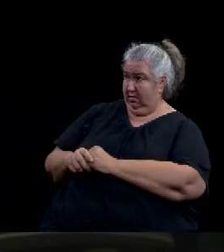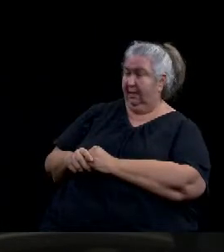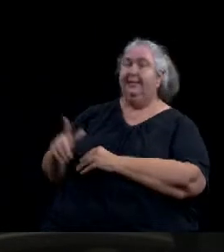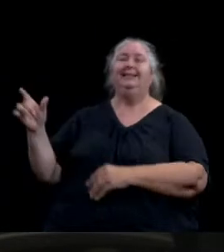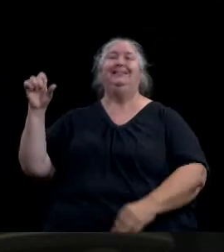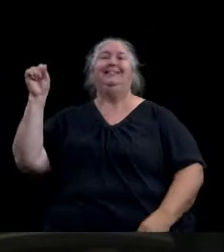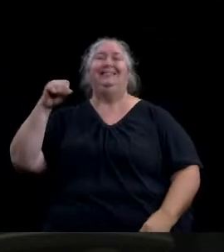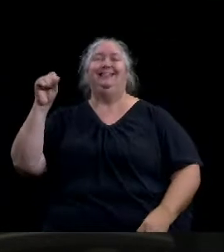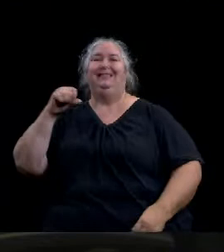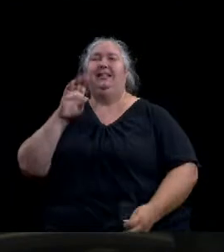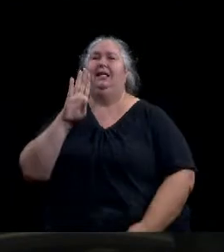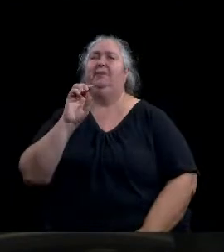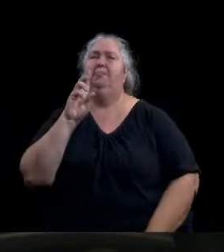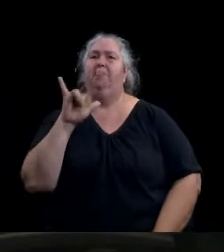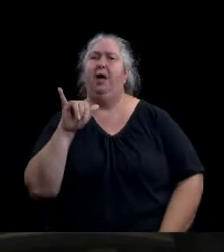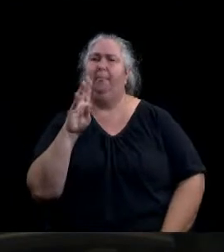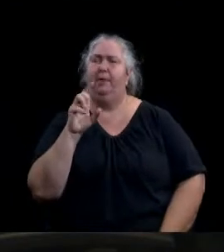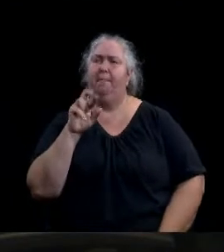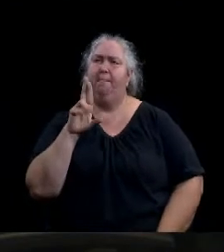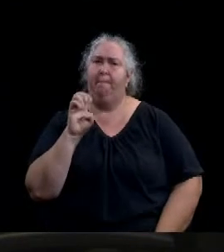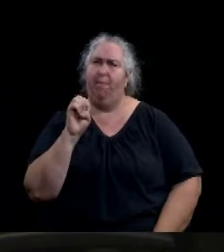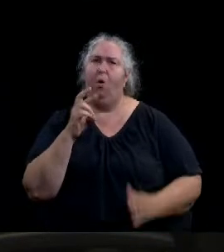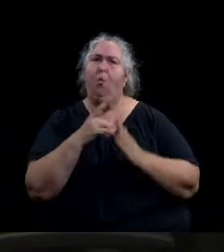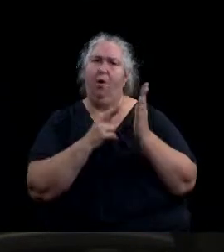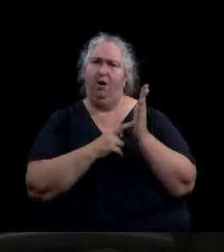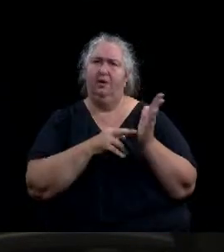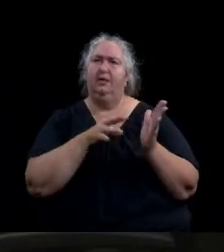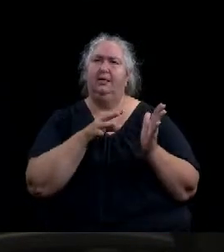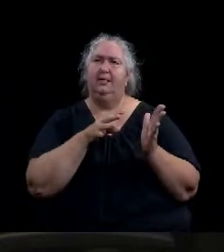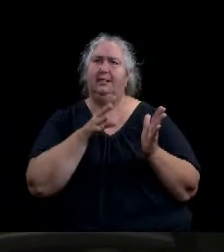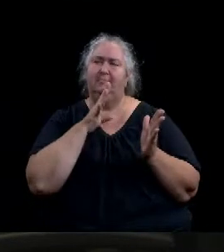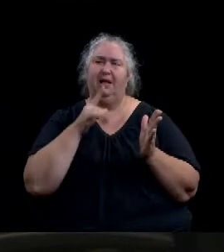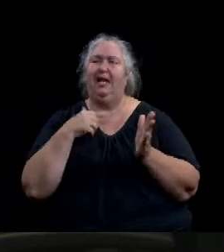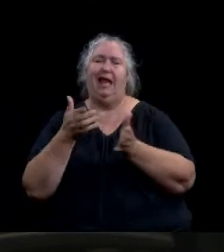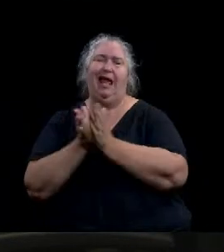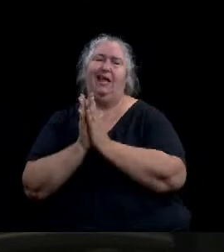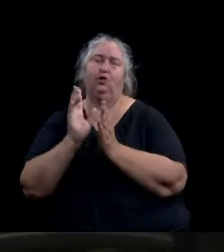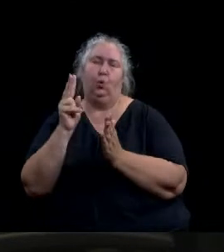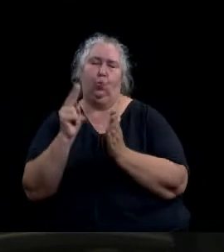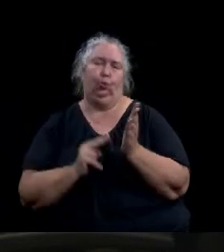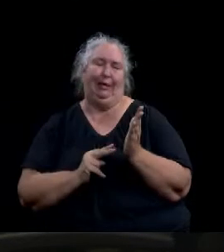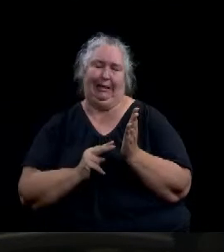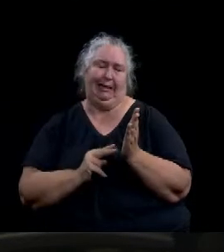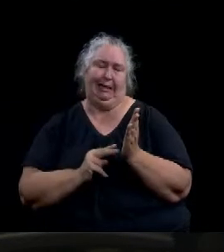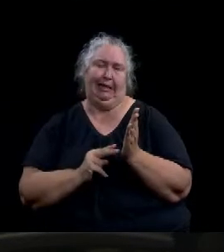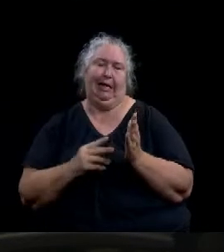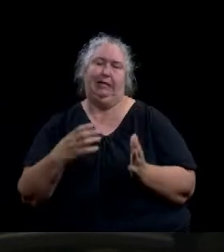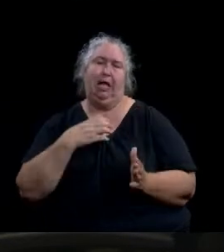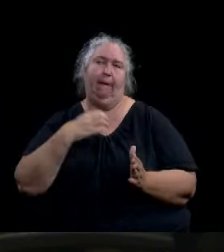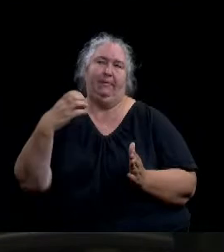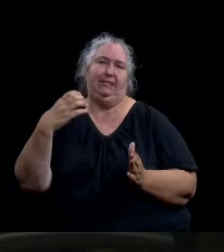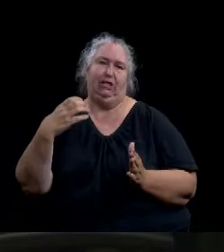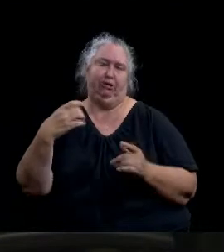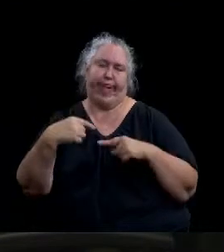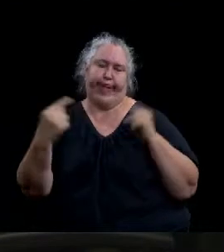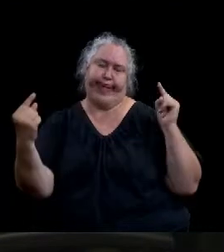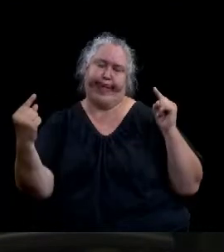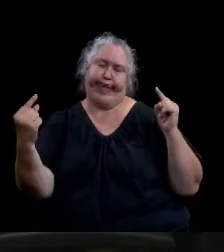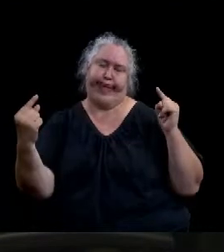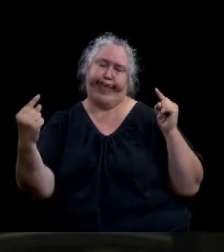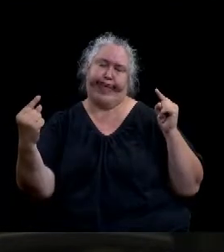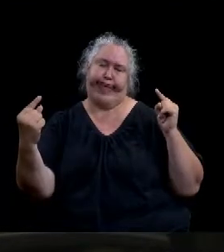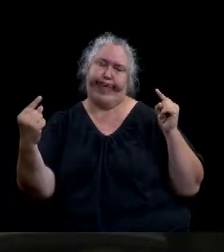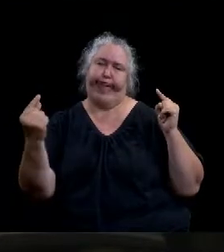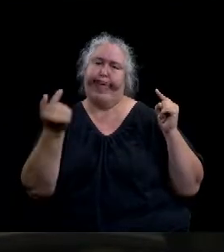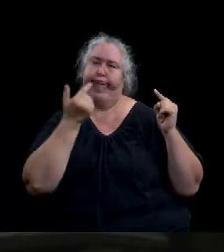he actually asked that we just read his comments and to the record it's an opposition of this item. He states we feel that rezoning this location to short